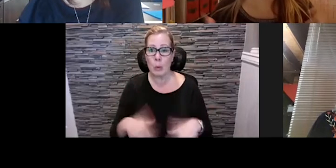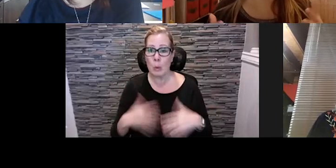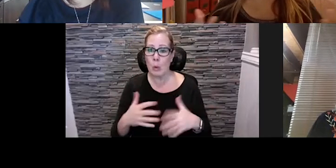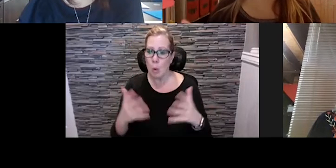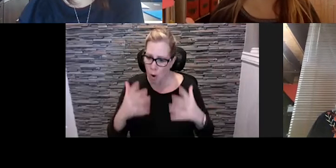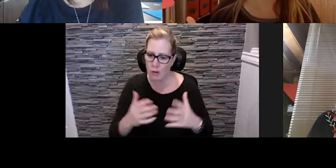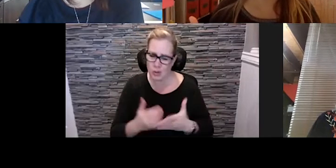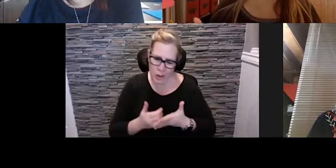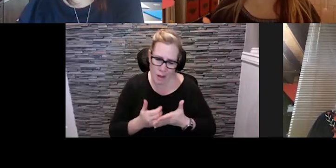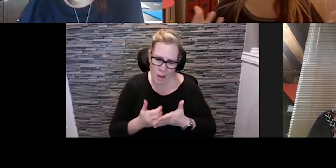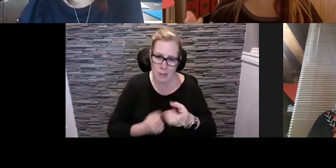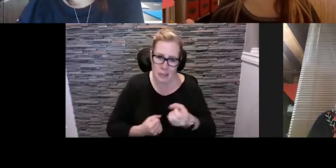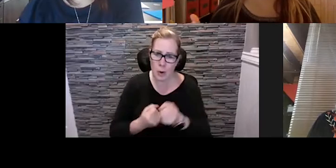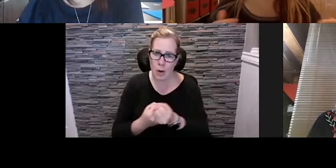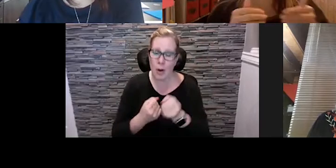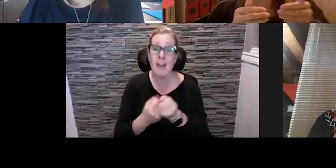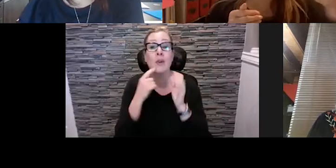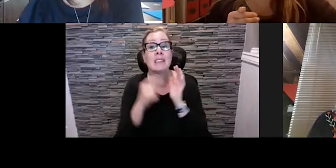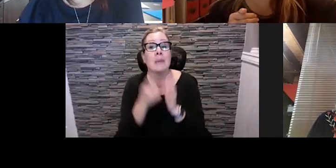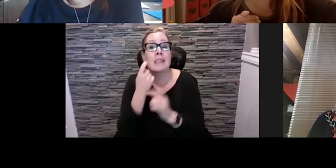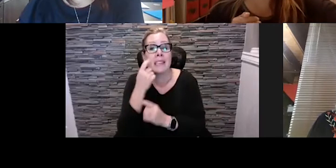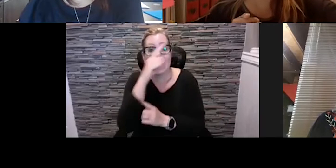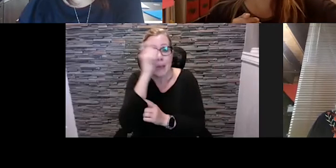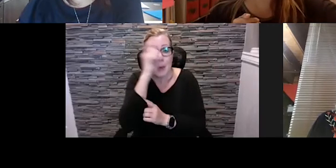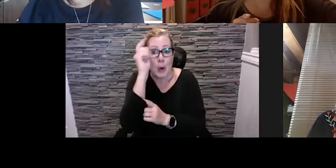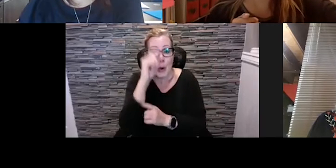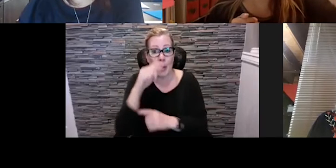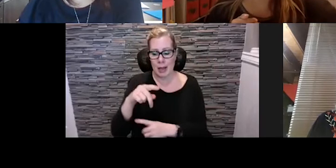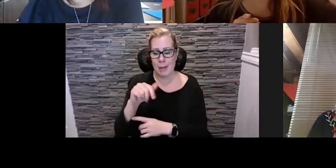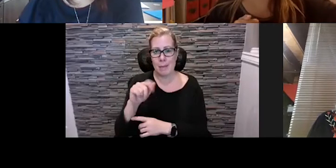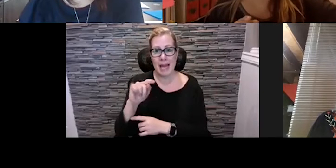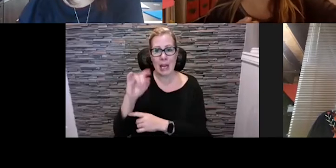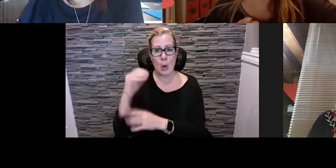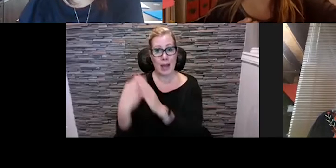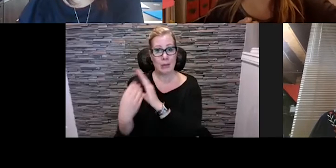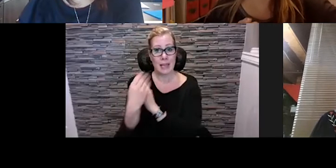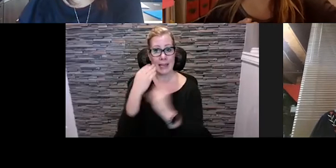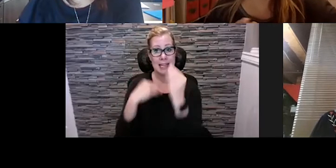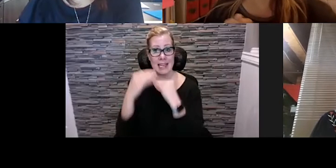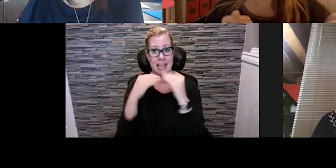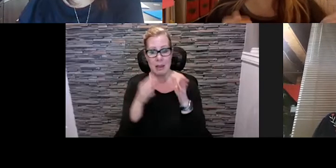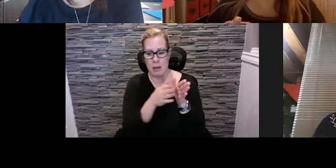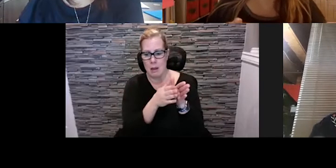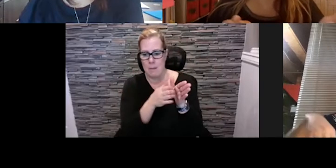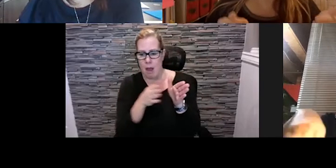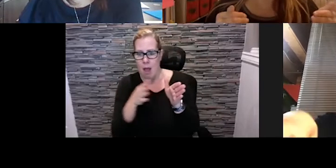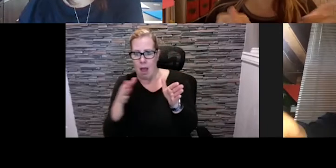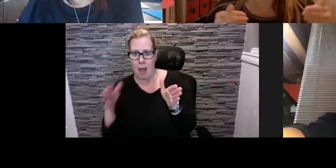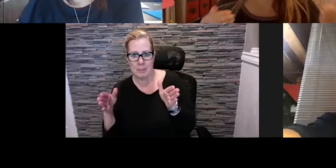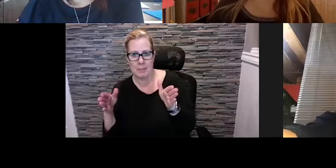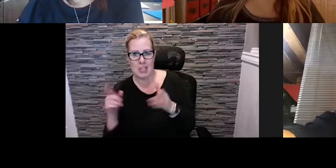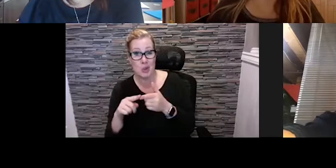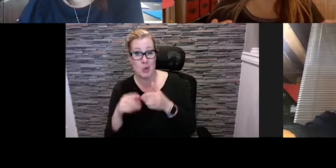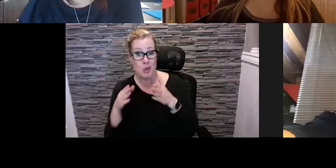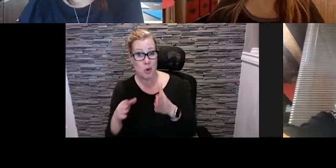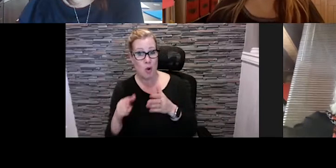with patios in front of restaurants, right? And extending the patios out into the roadways. So you've